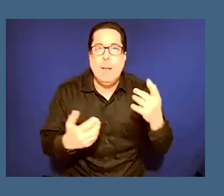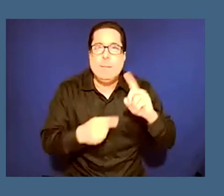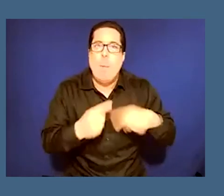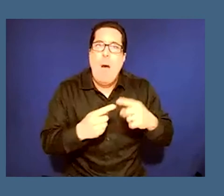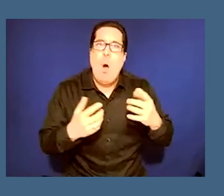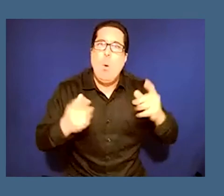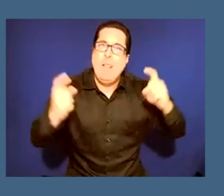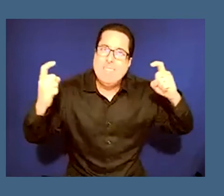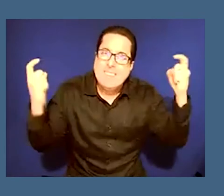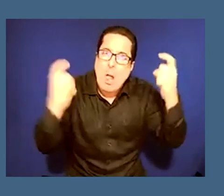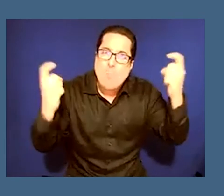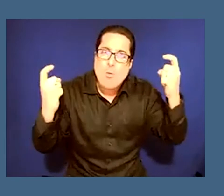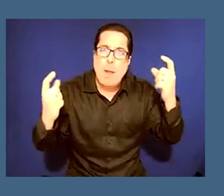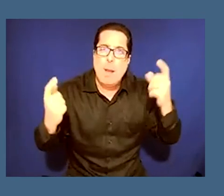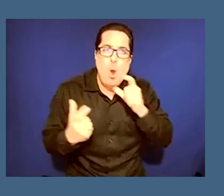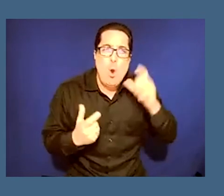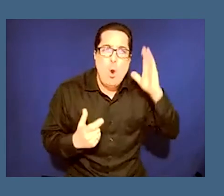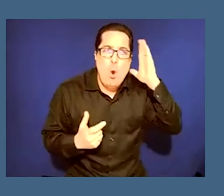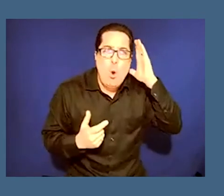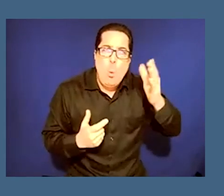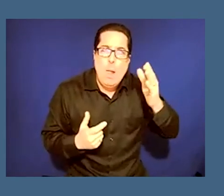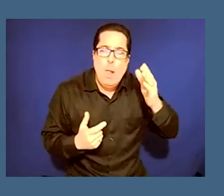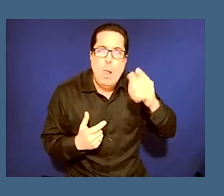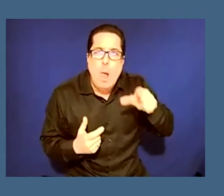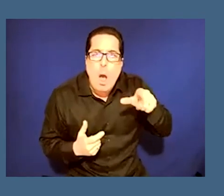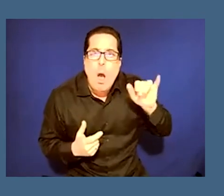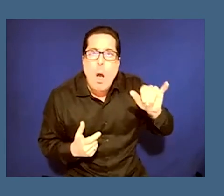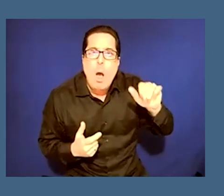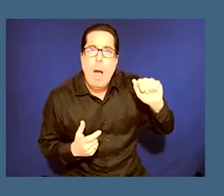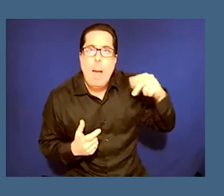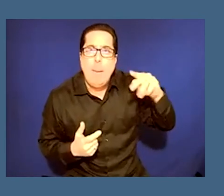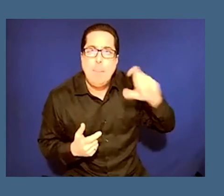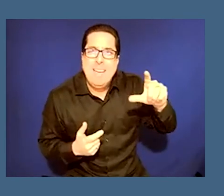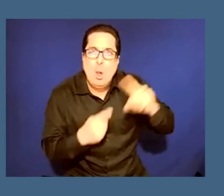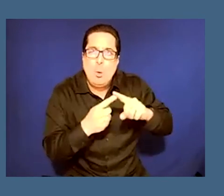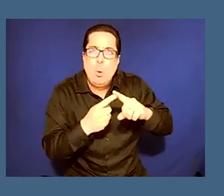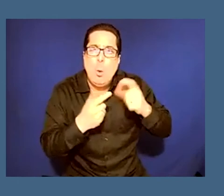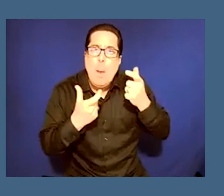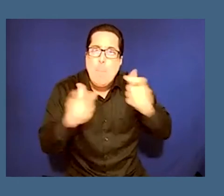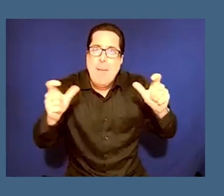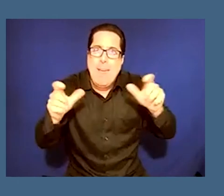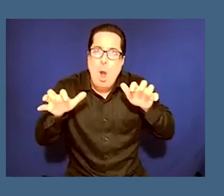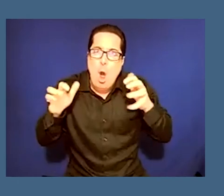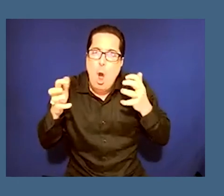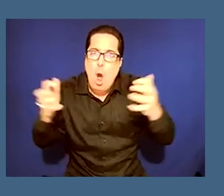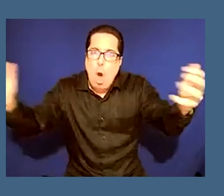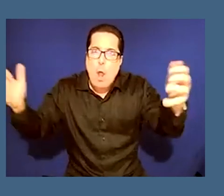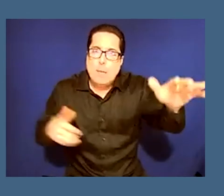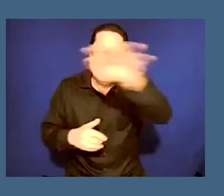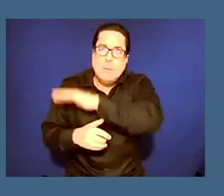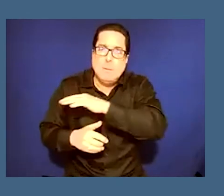celebrities who will appeal to a big audience and you don't get funding